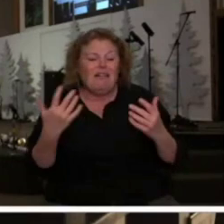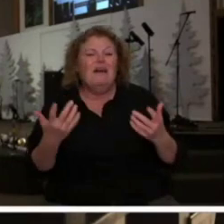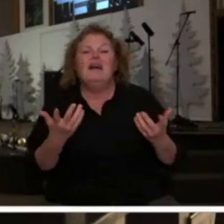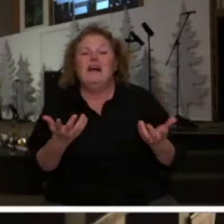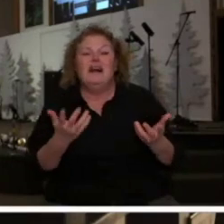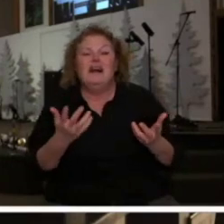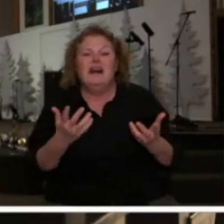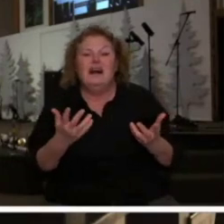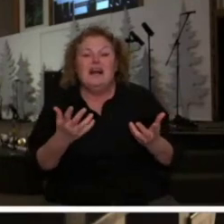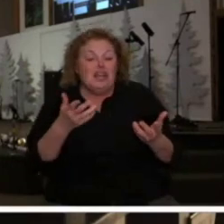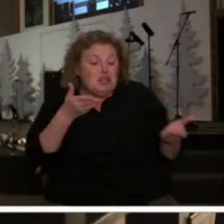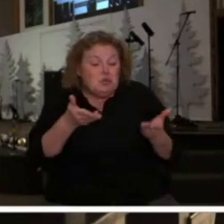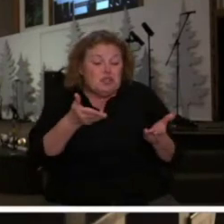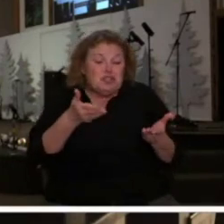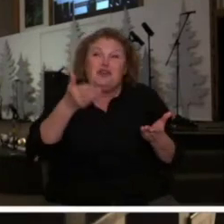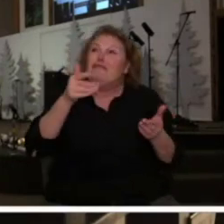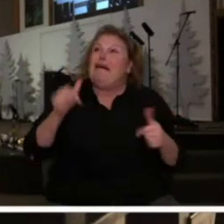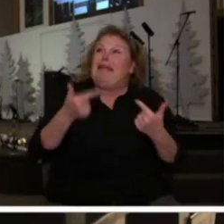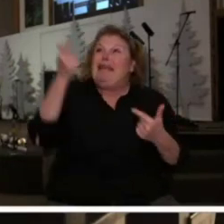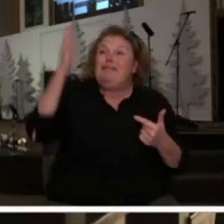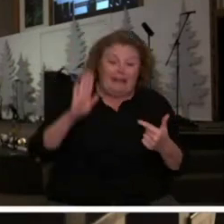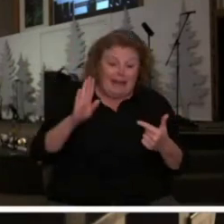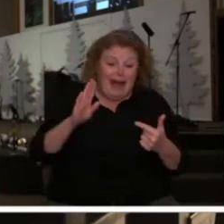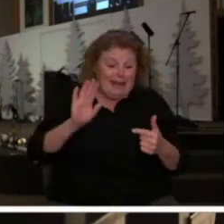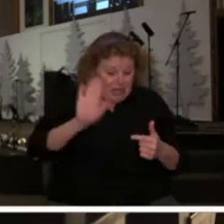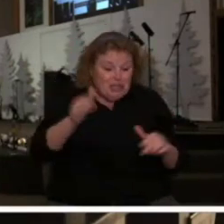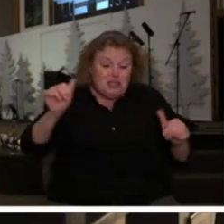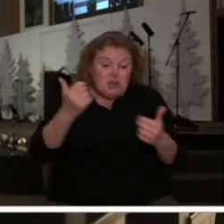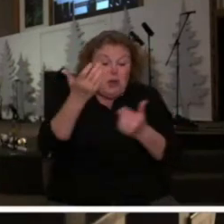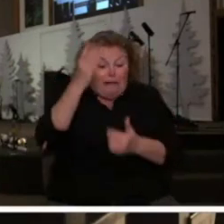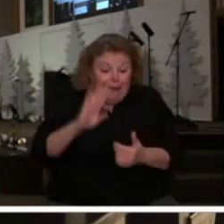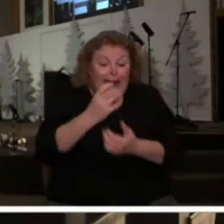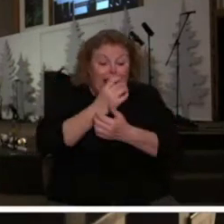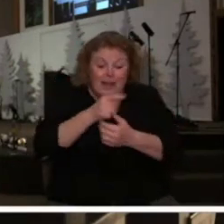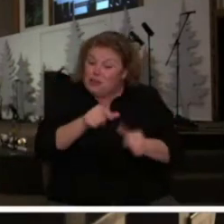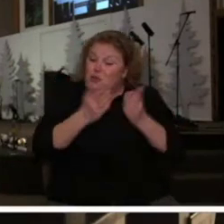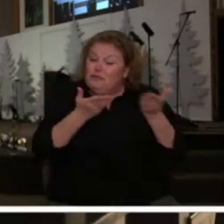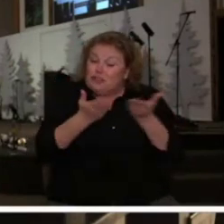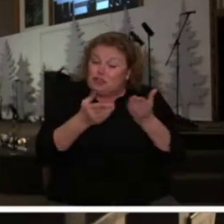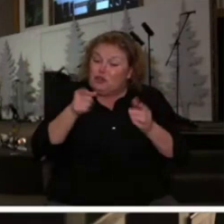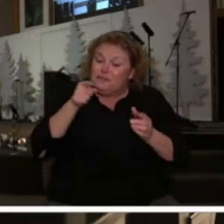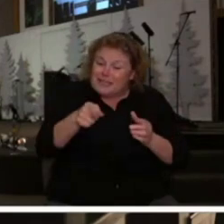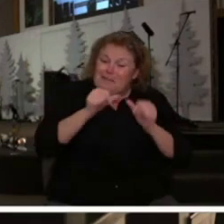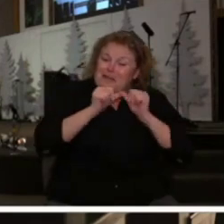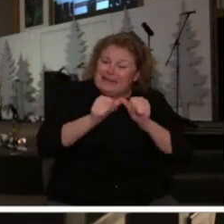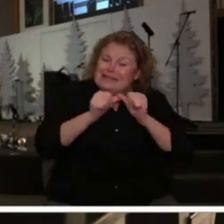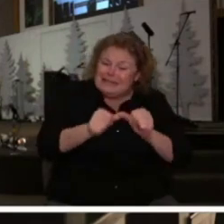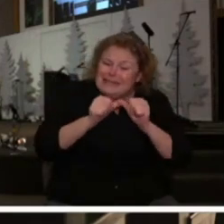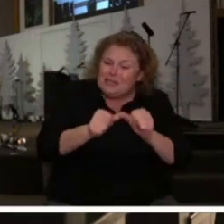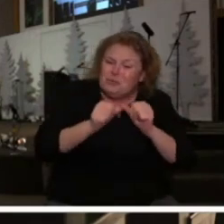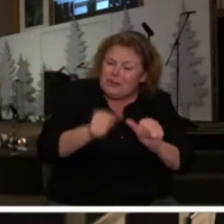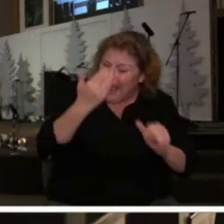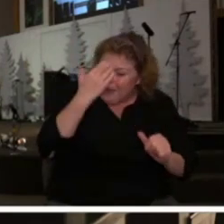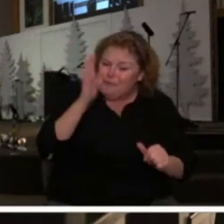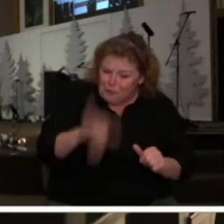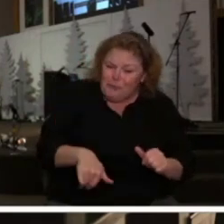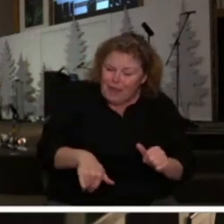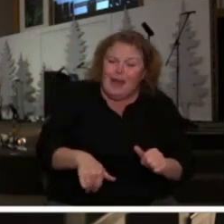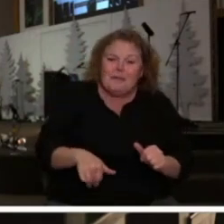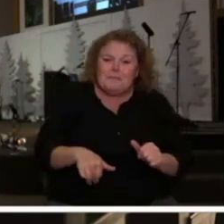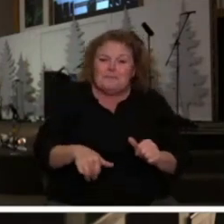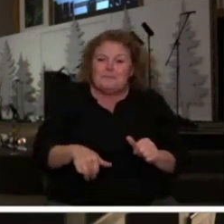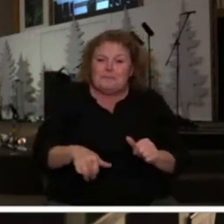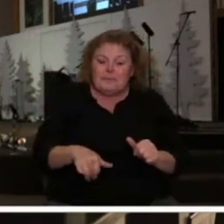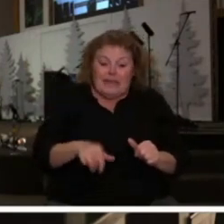servant of the living God has your God whom you serve continually do you hear the continual prayer life the altar that is kept up during all of